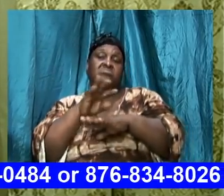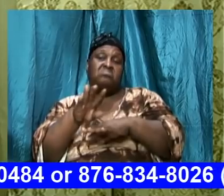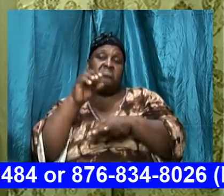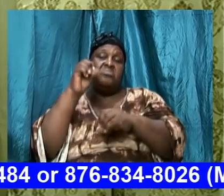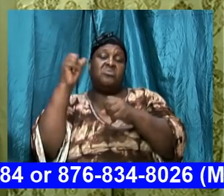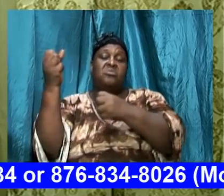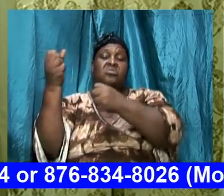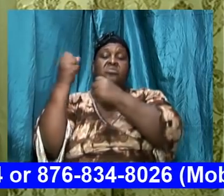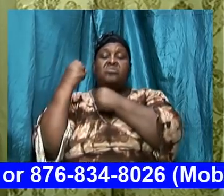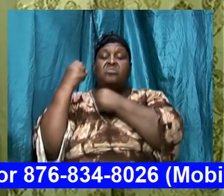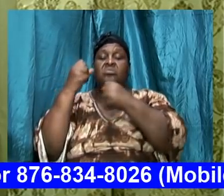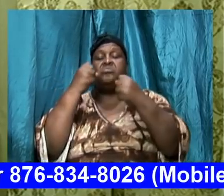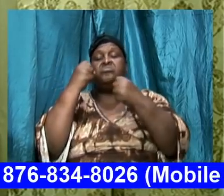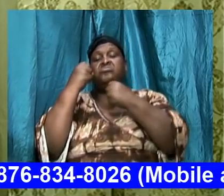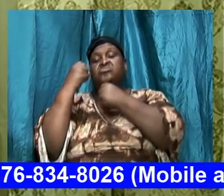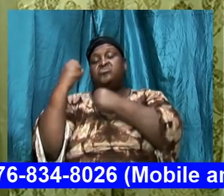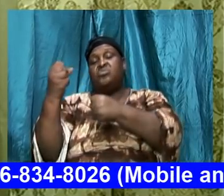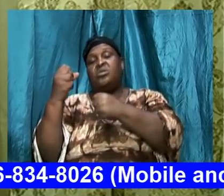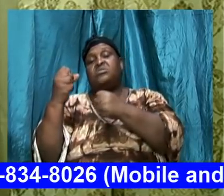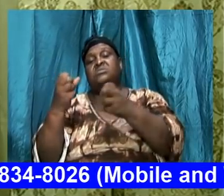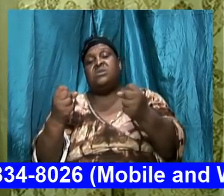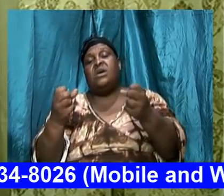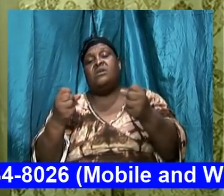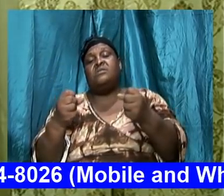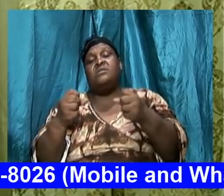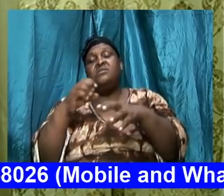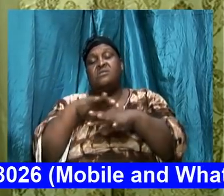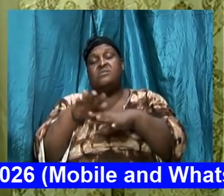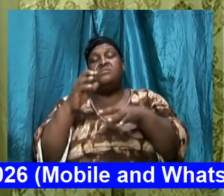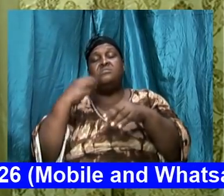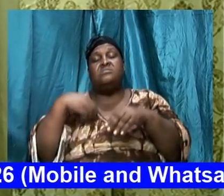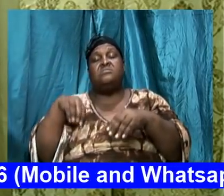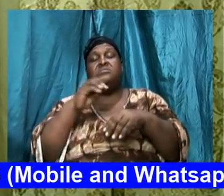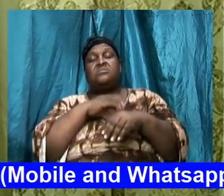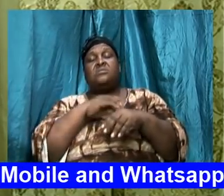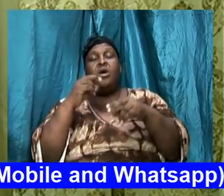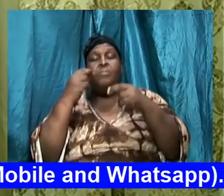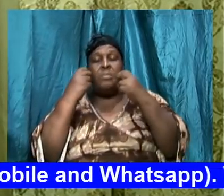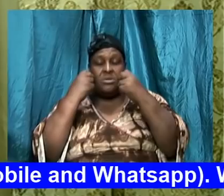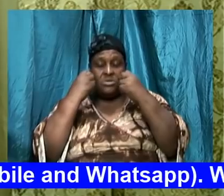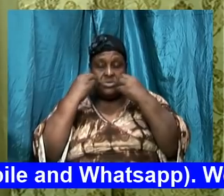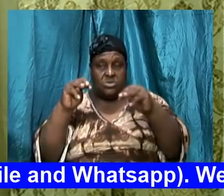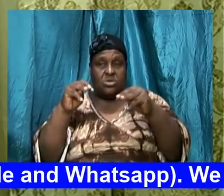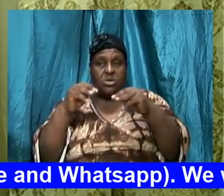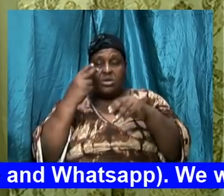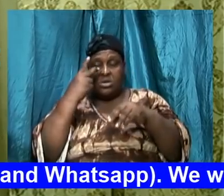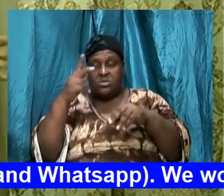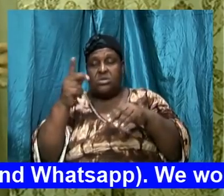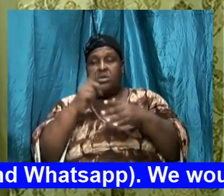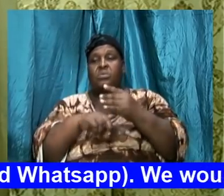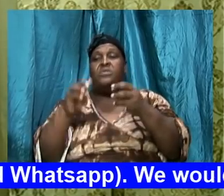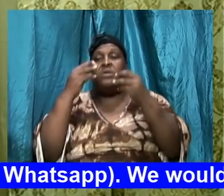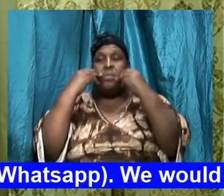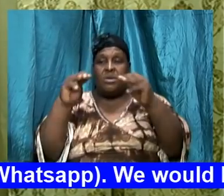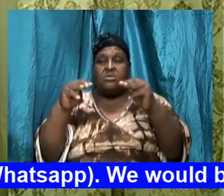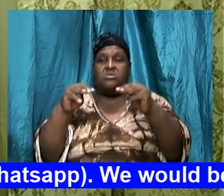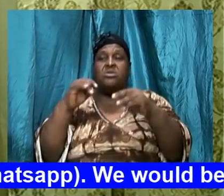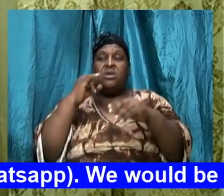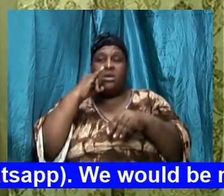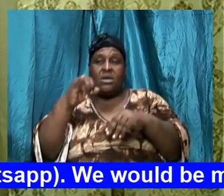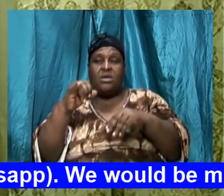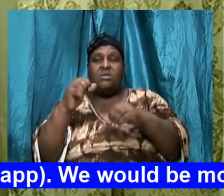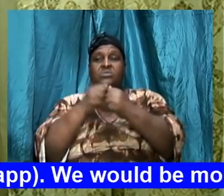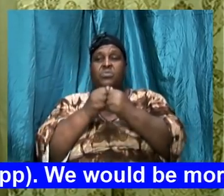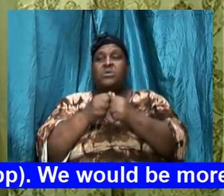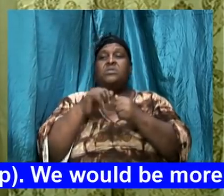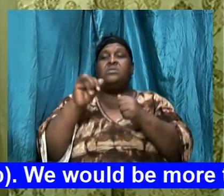signal he was sending us a message and we need to see what that message was and is and work with